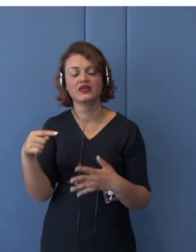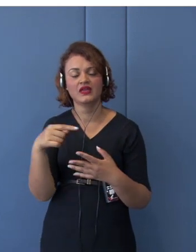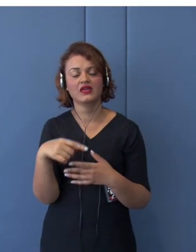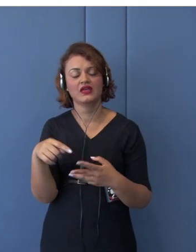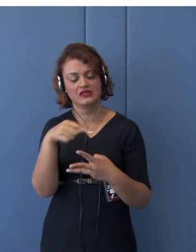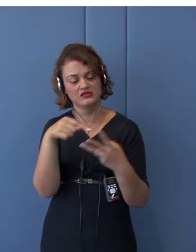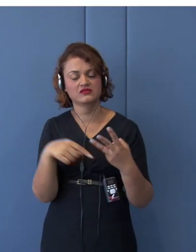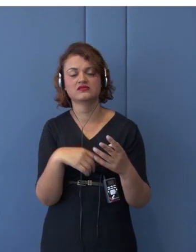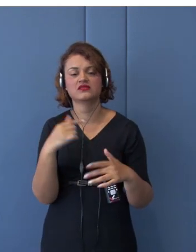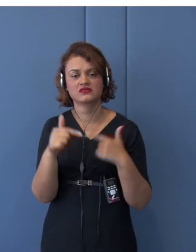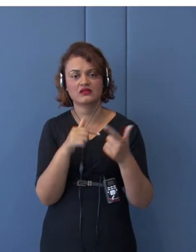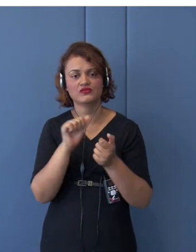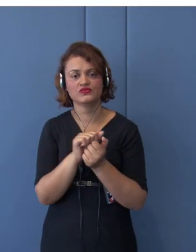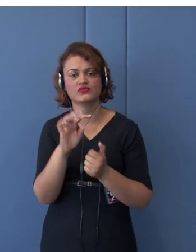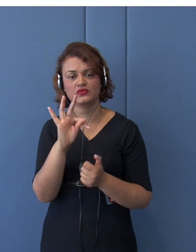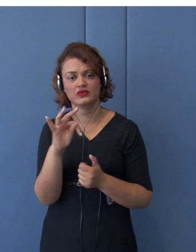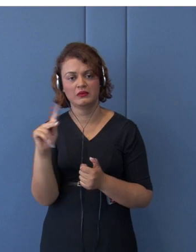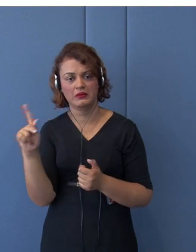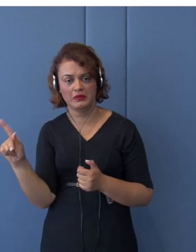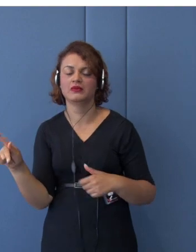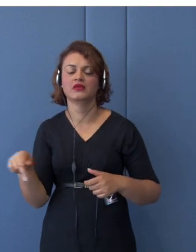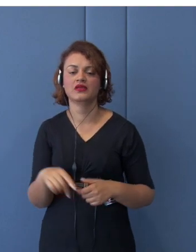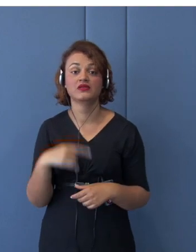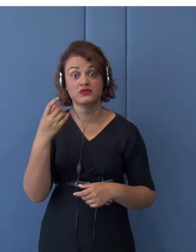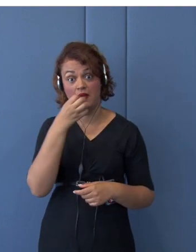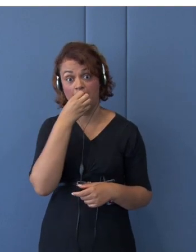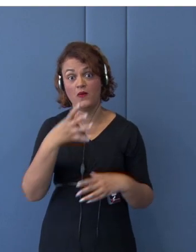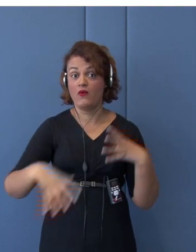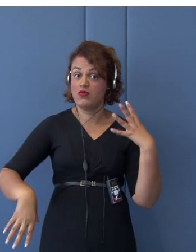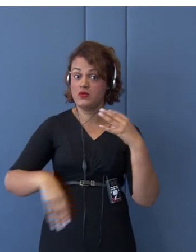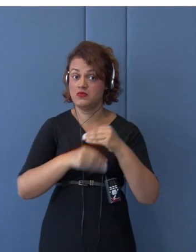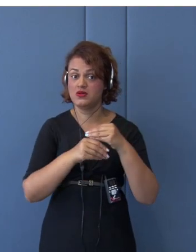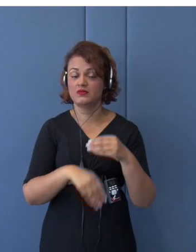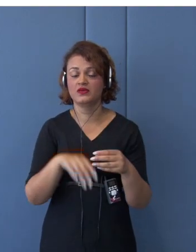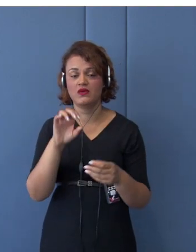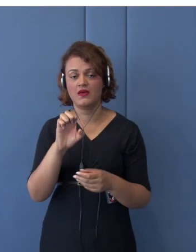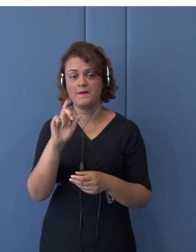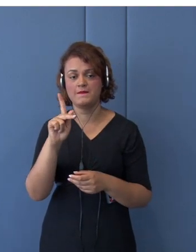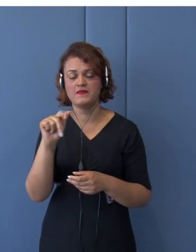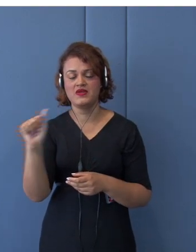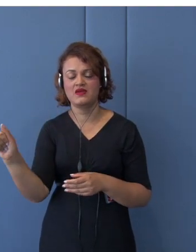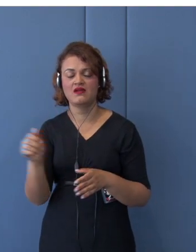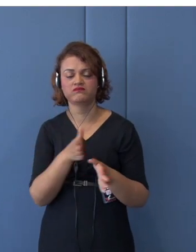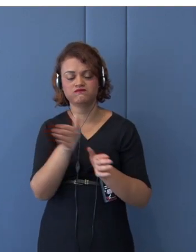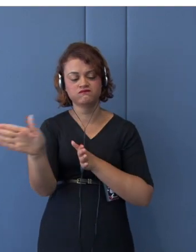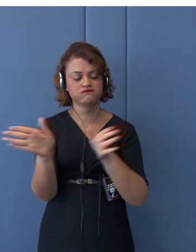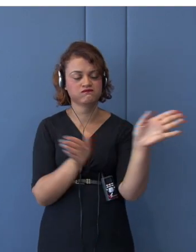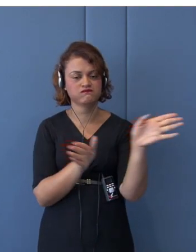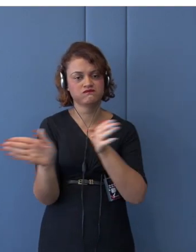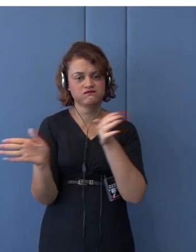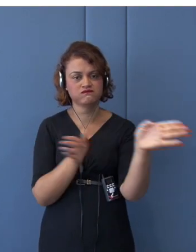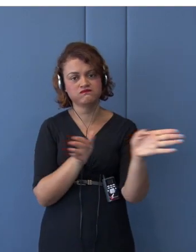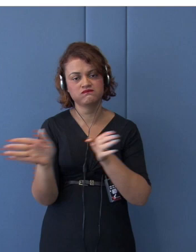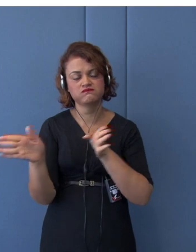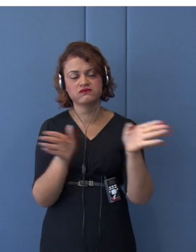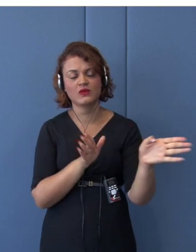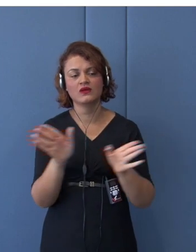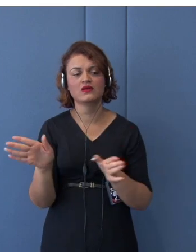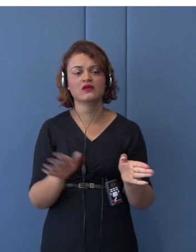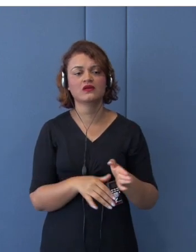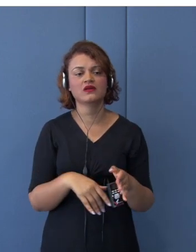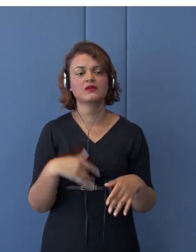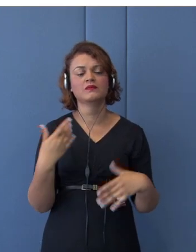between bilateral EPAs and more comprehensive TPP, or even in the case of